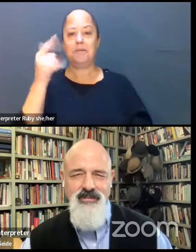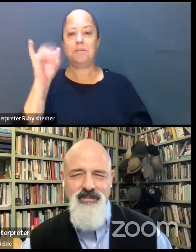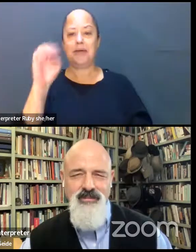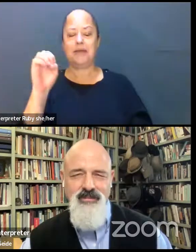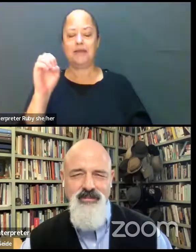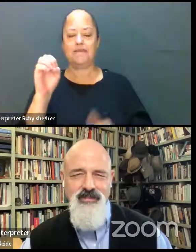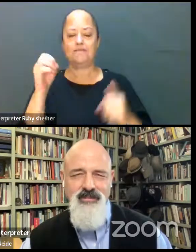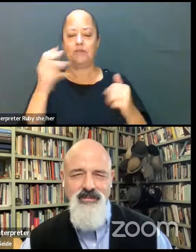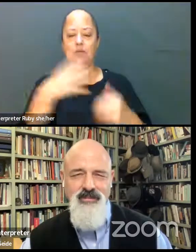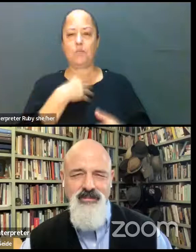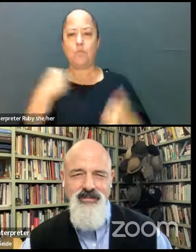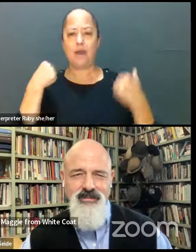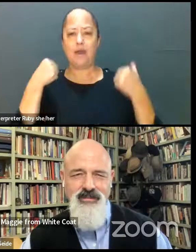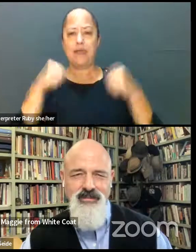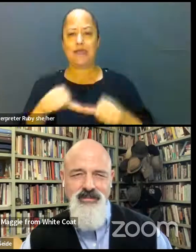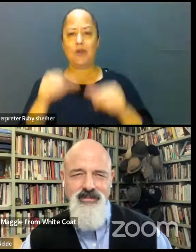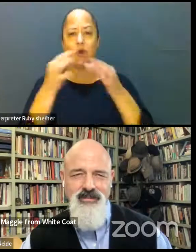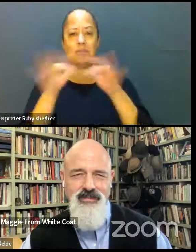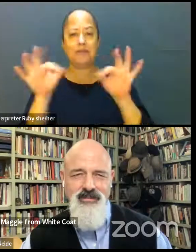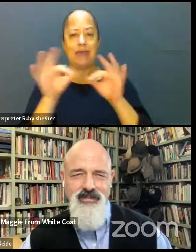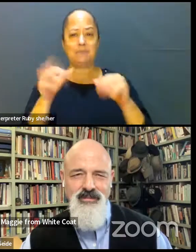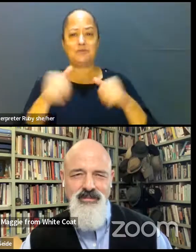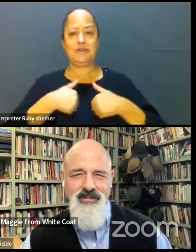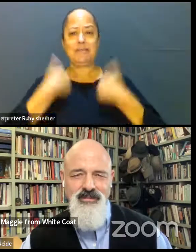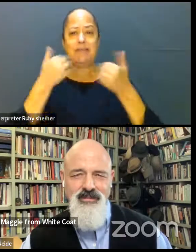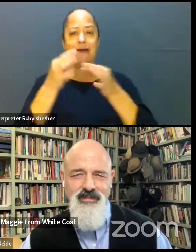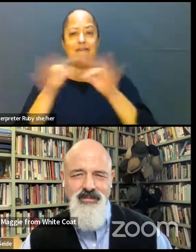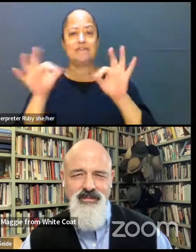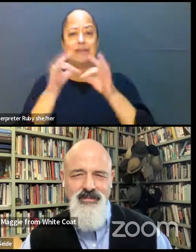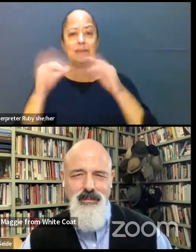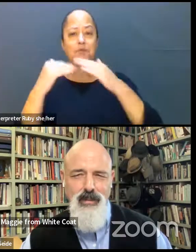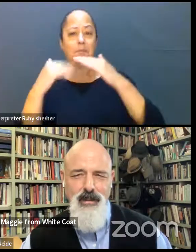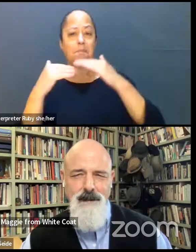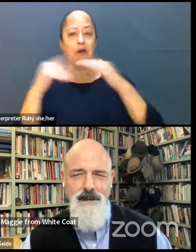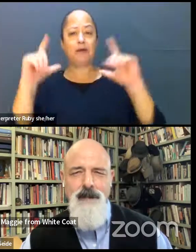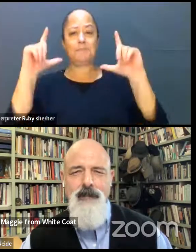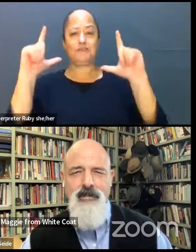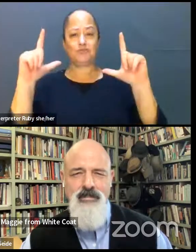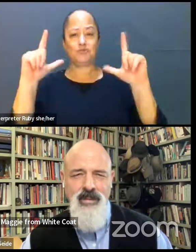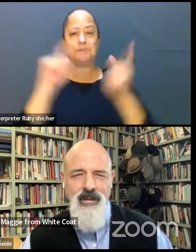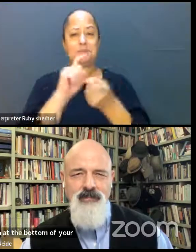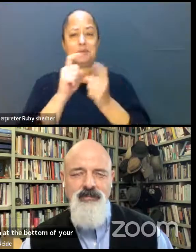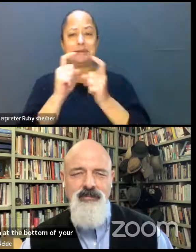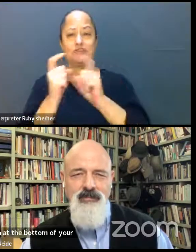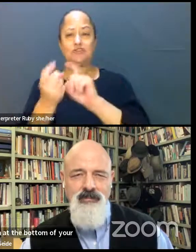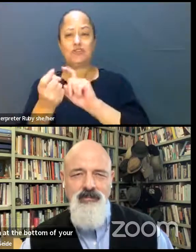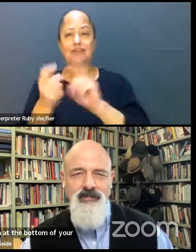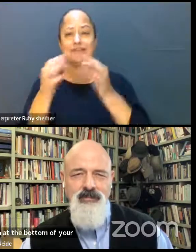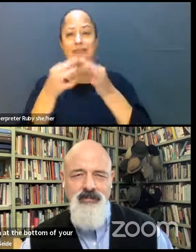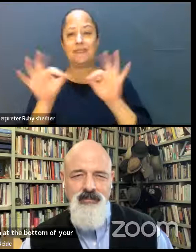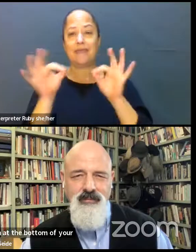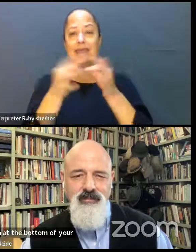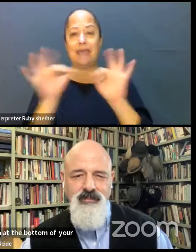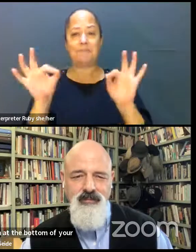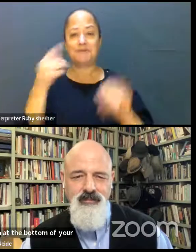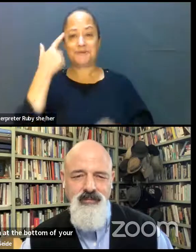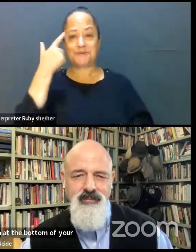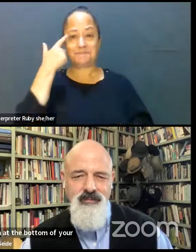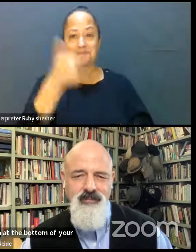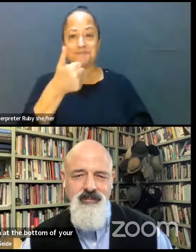is doing live captions today. down at the bottom of your screen, you can adjust those captions however you like.